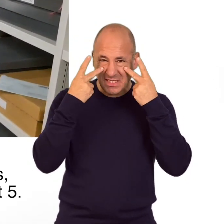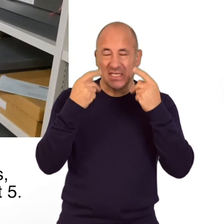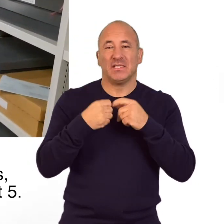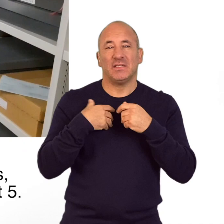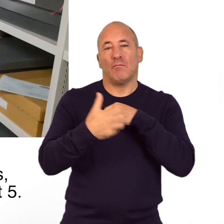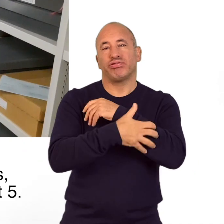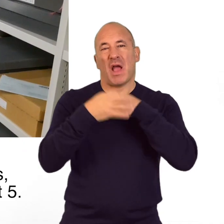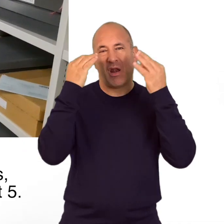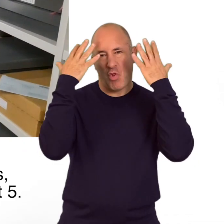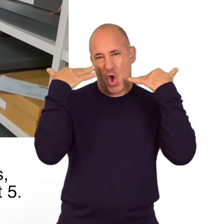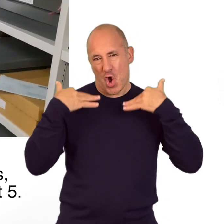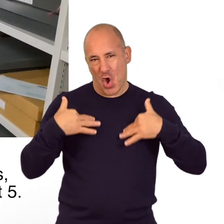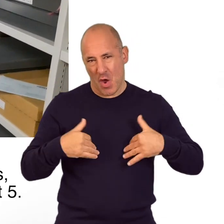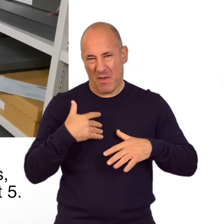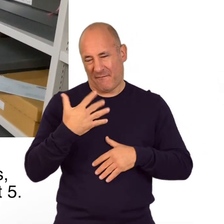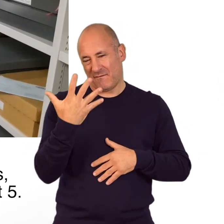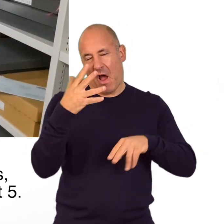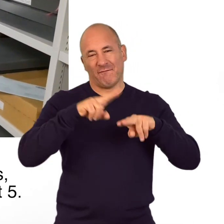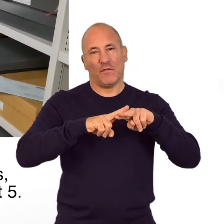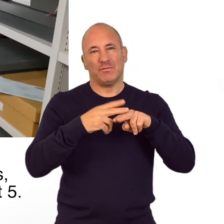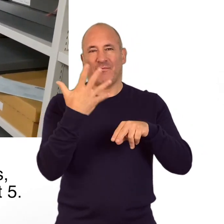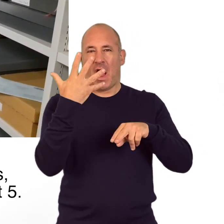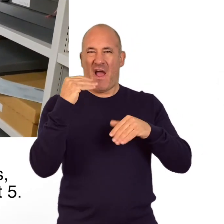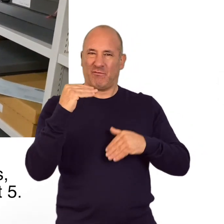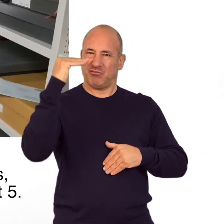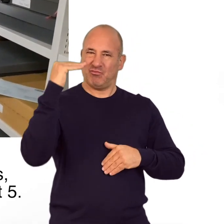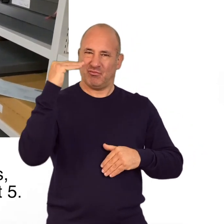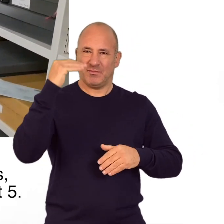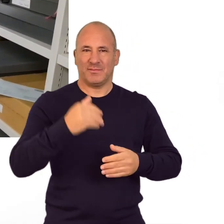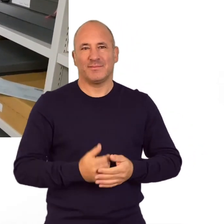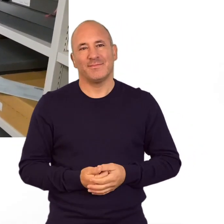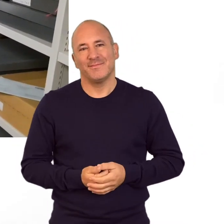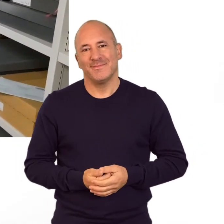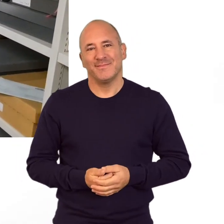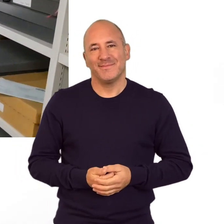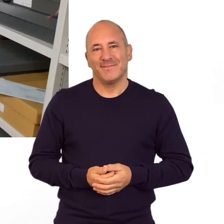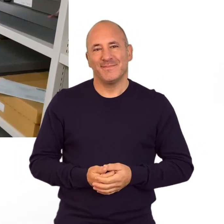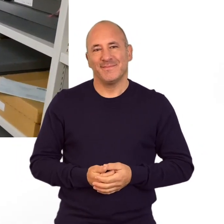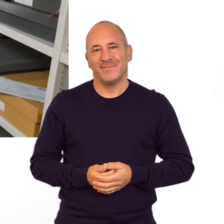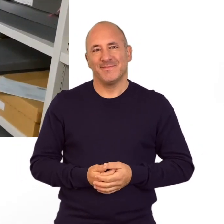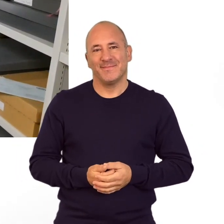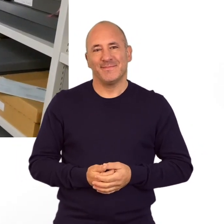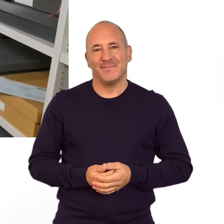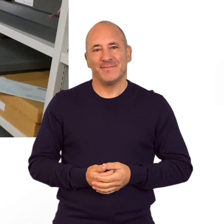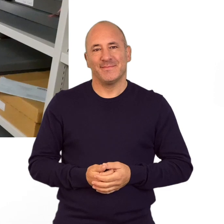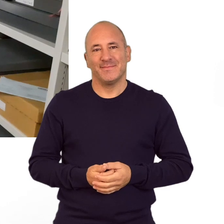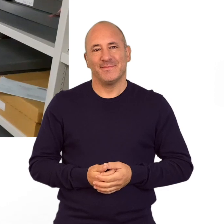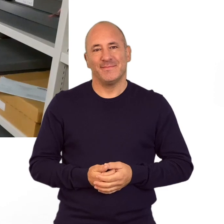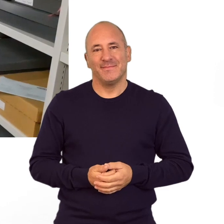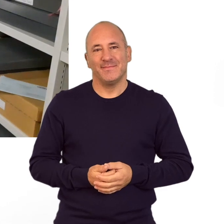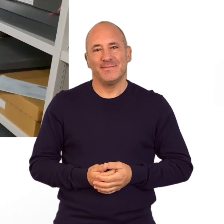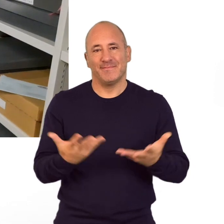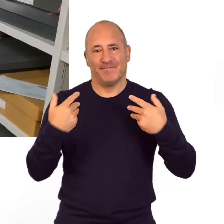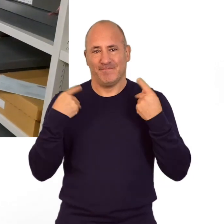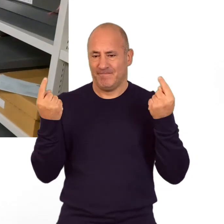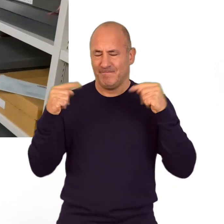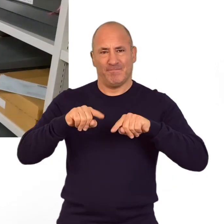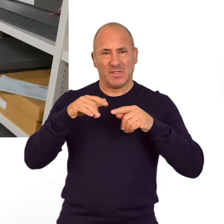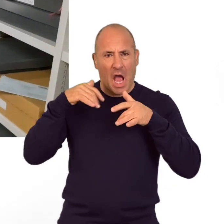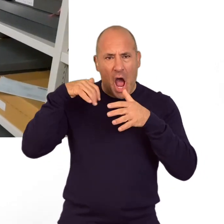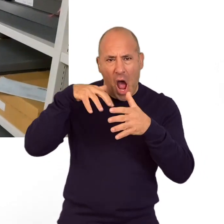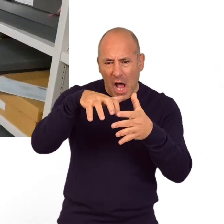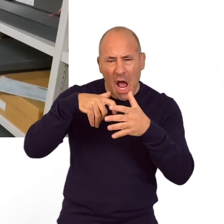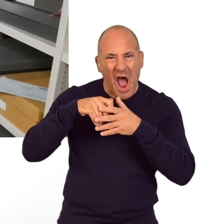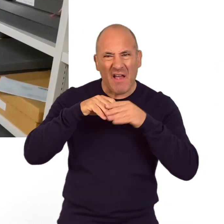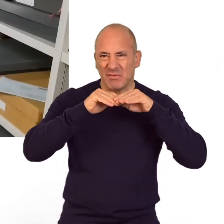glasses and I have long brown hair. I'm about 5'5". So we've brought you up to the